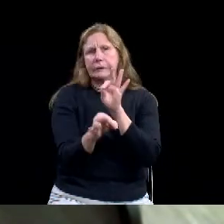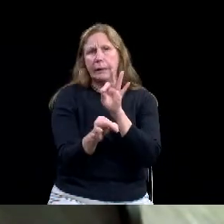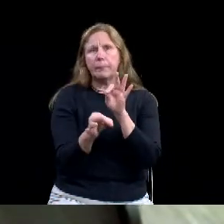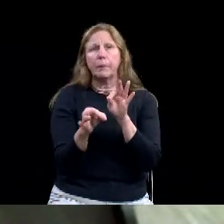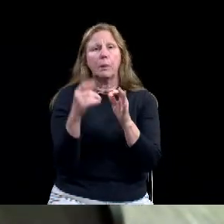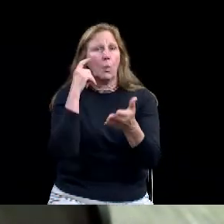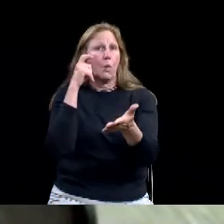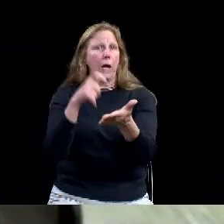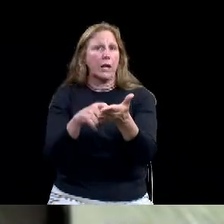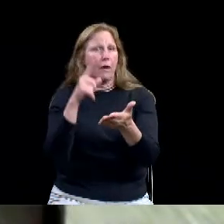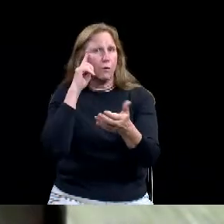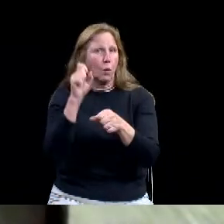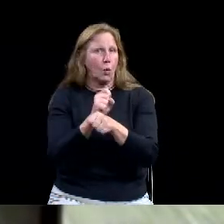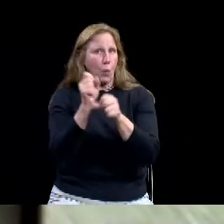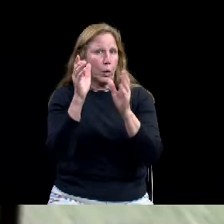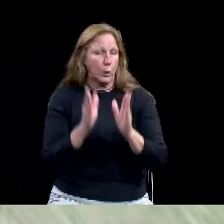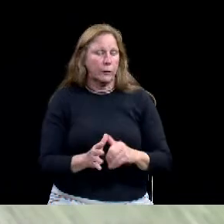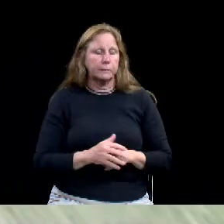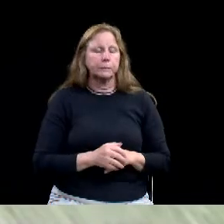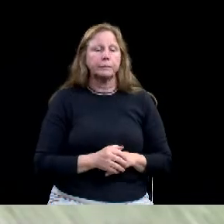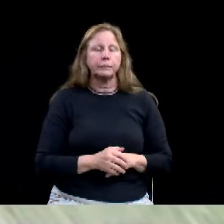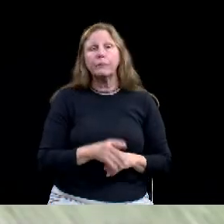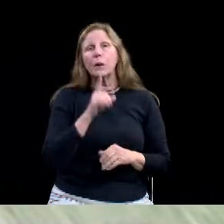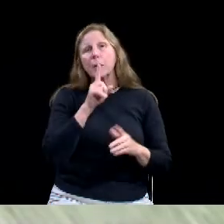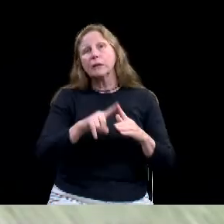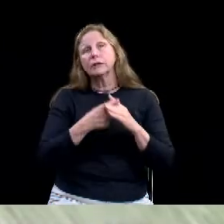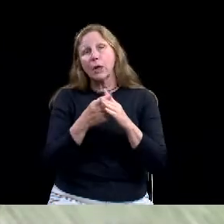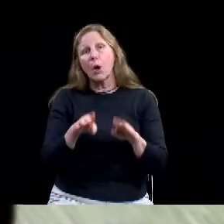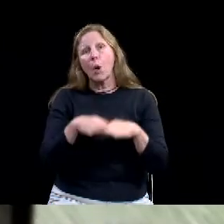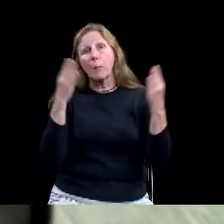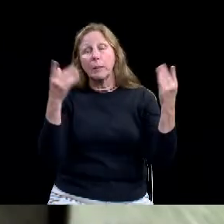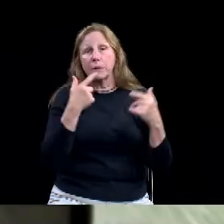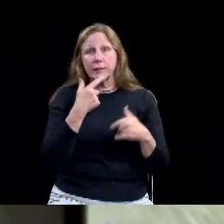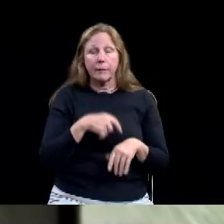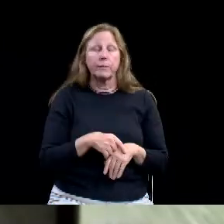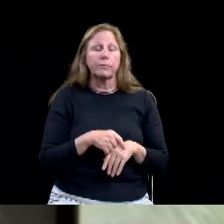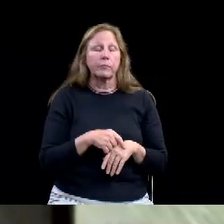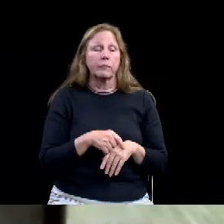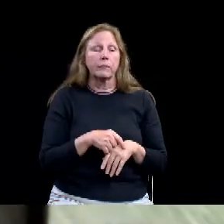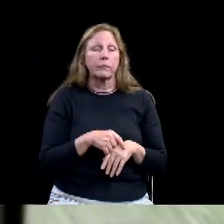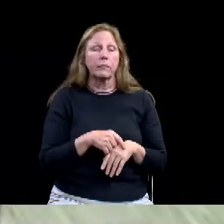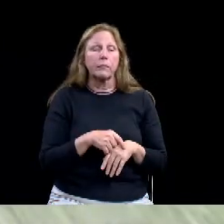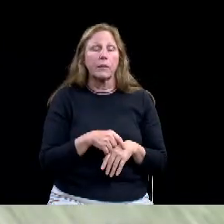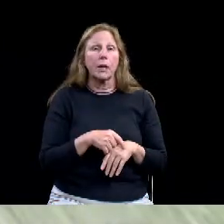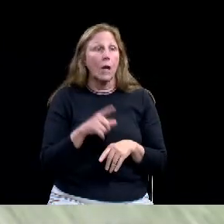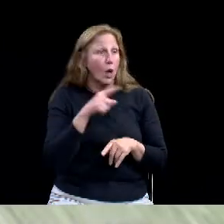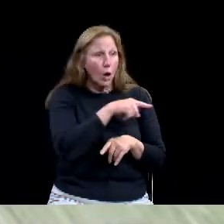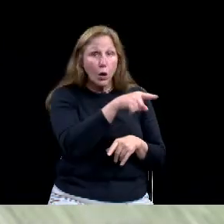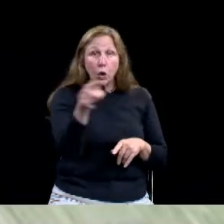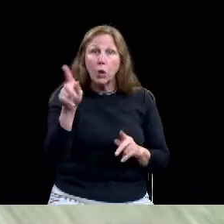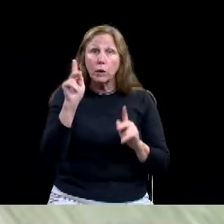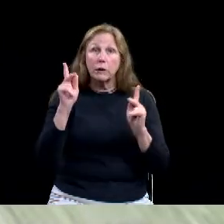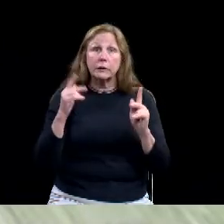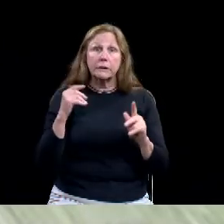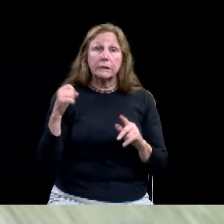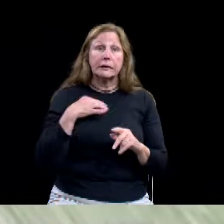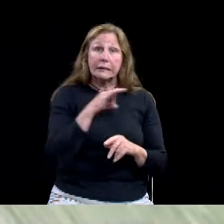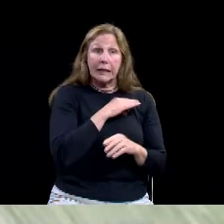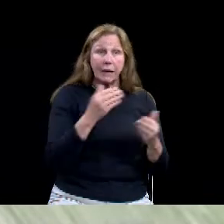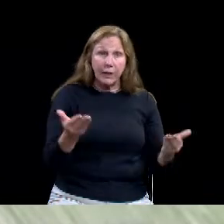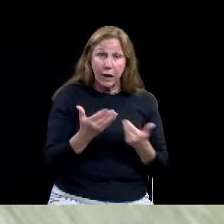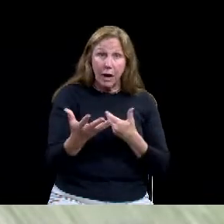each of the City staff members that were involved in the parade last week. You know, that effort really takes a lot of different departments,